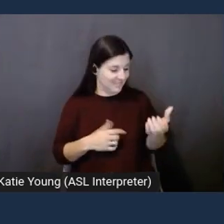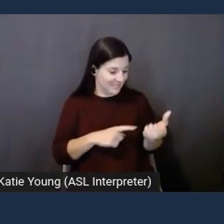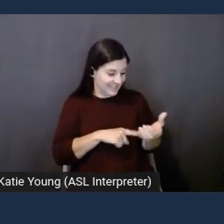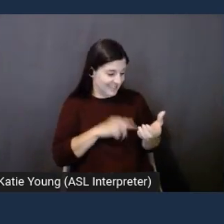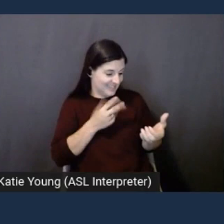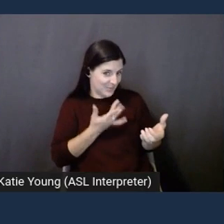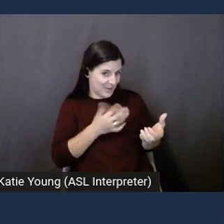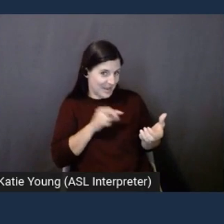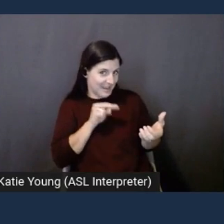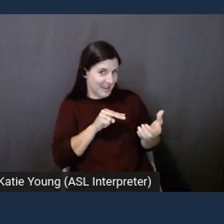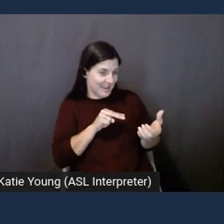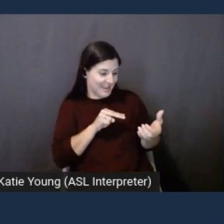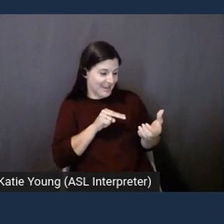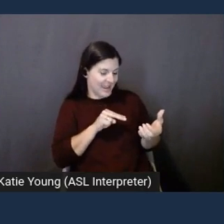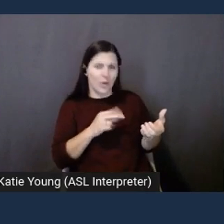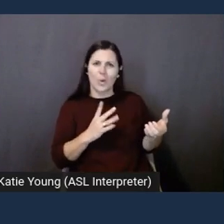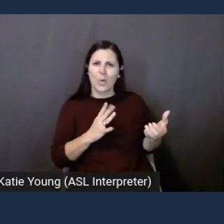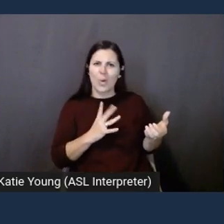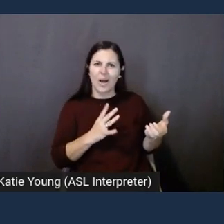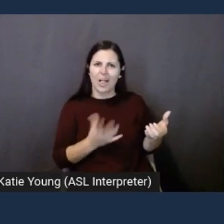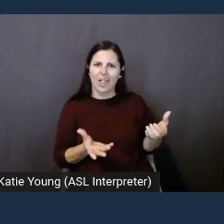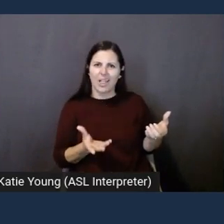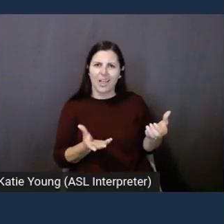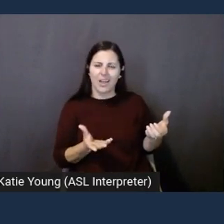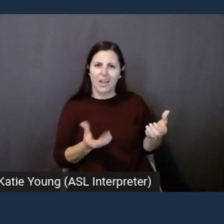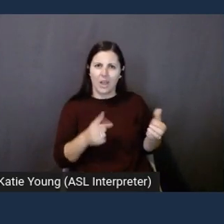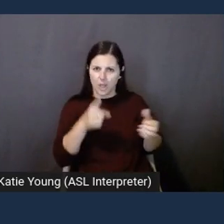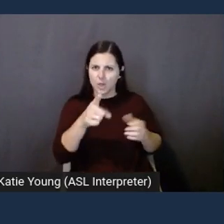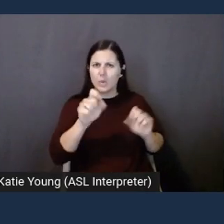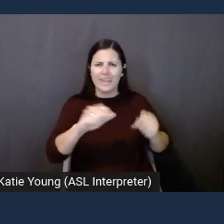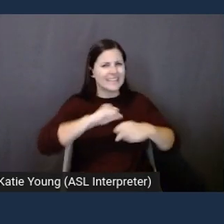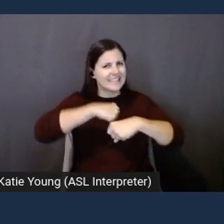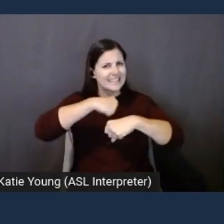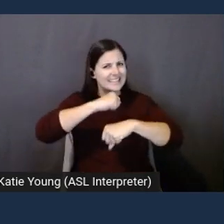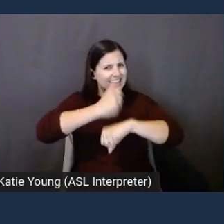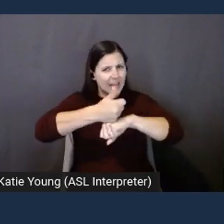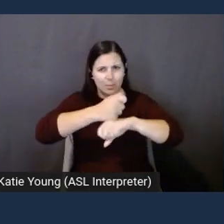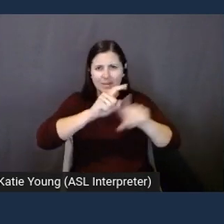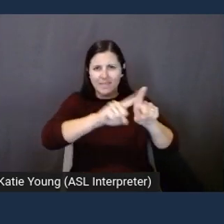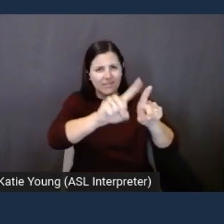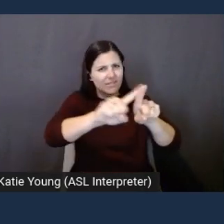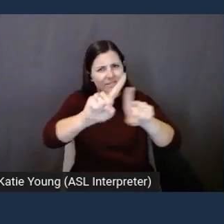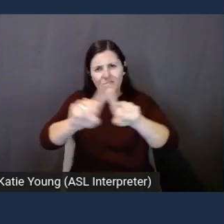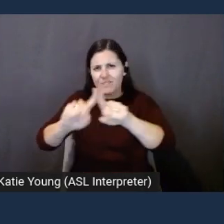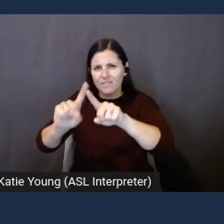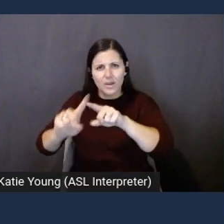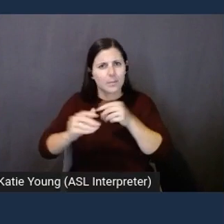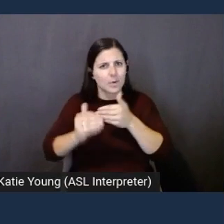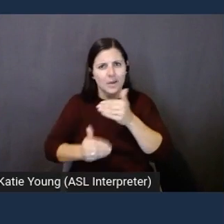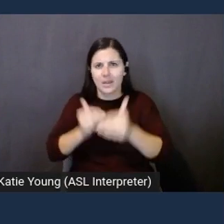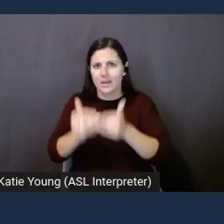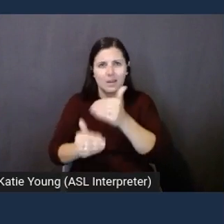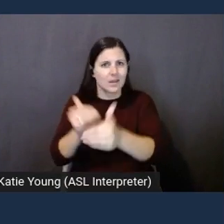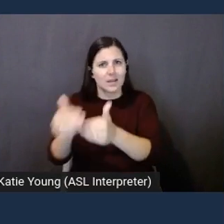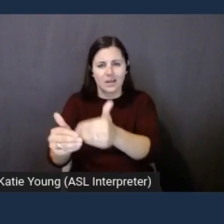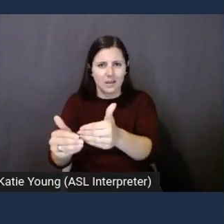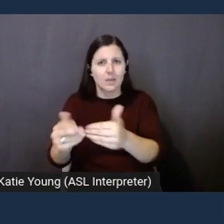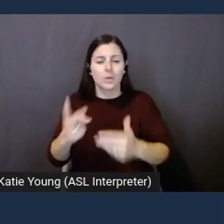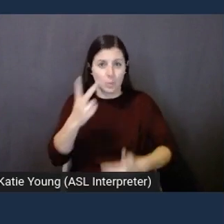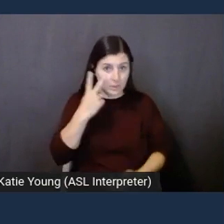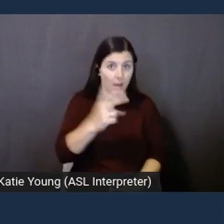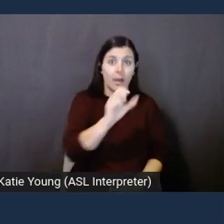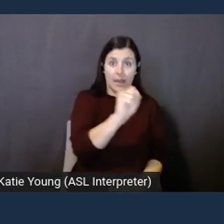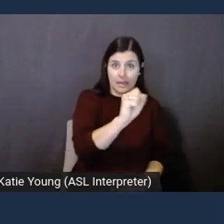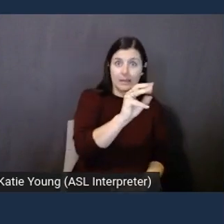This is pretty cool, because you can configure a lot of different journeys here. We saw SMS and phone